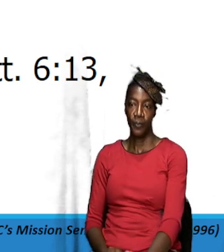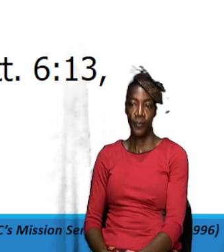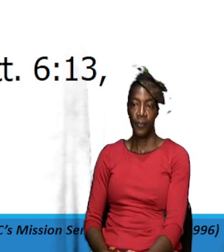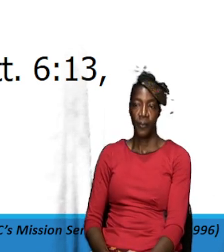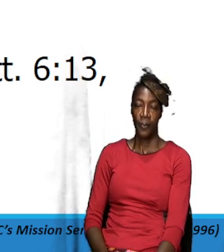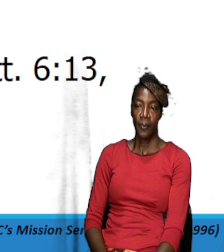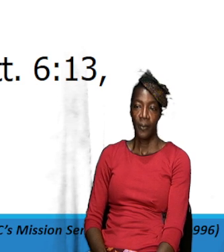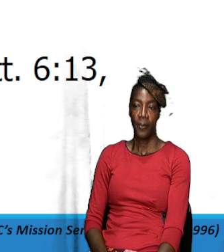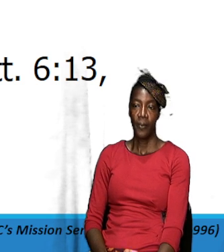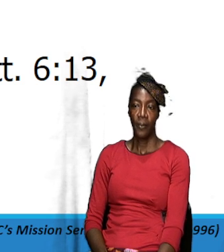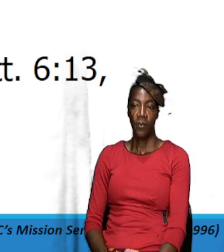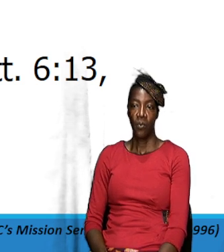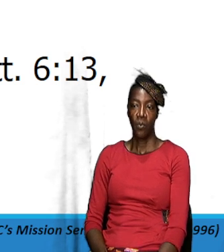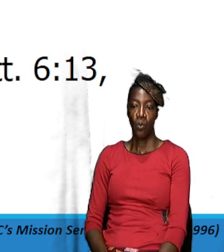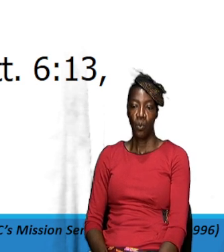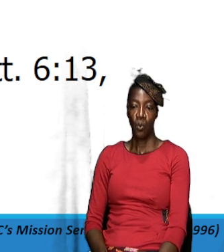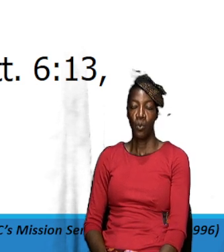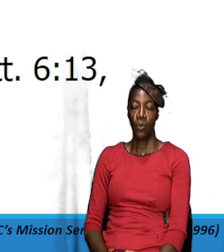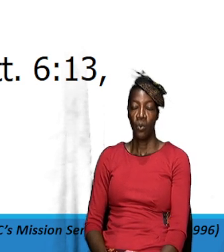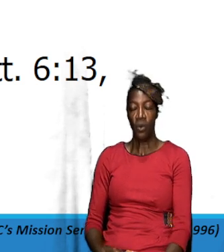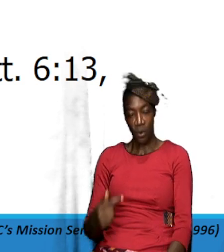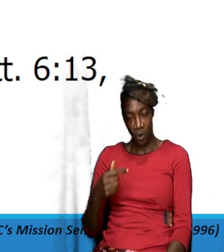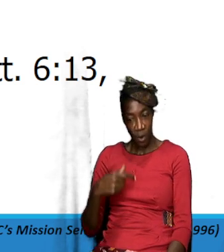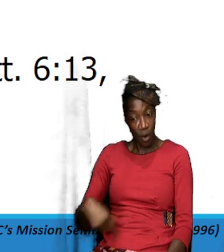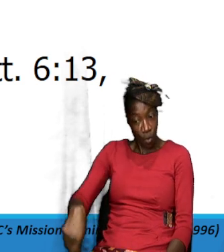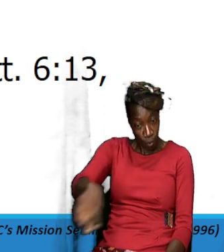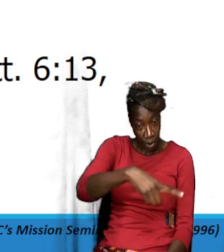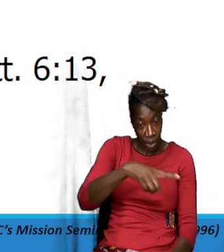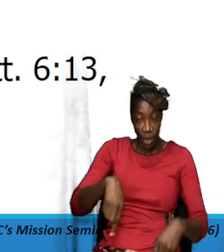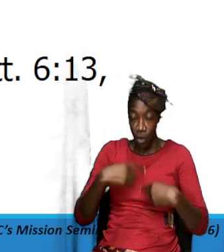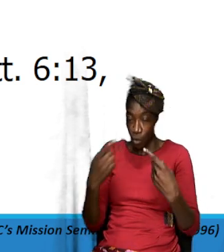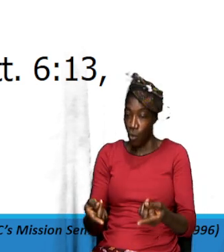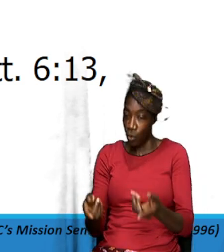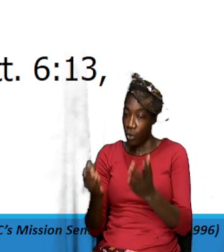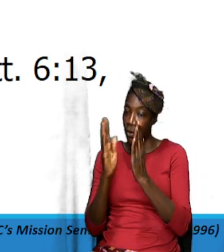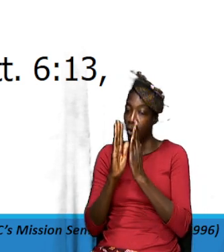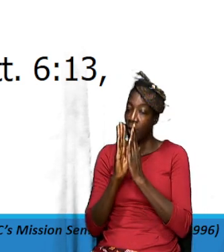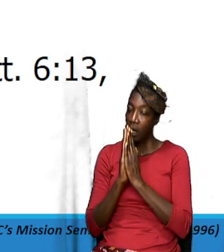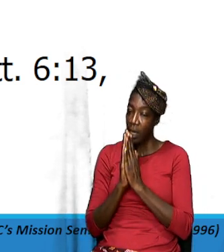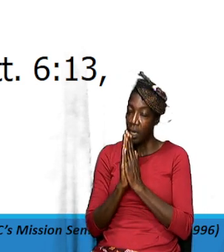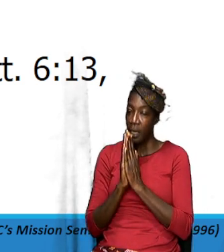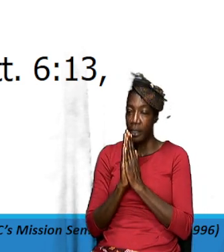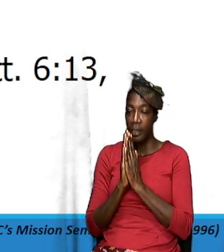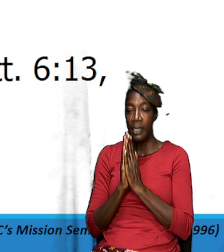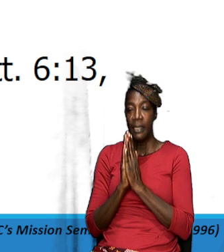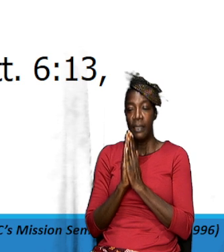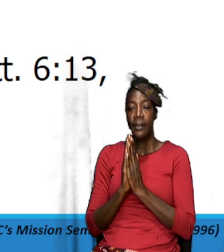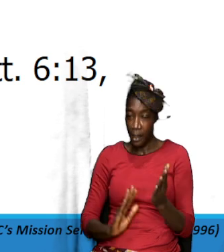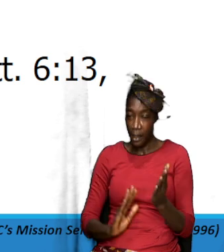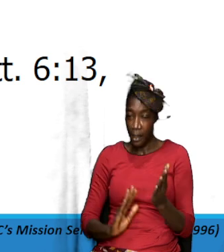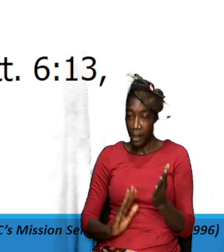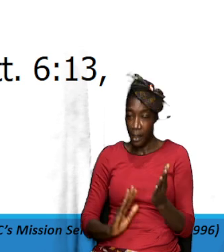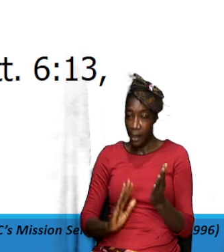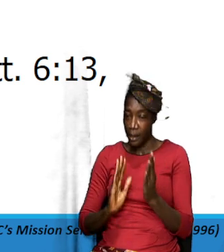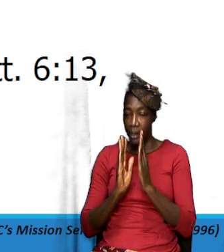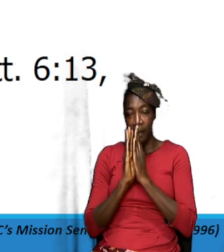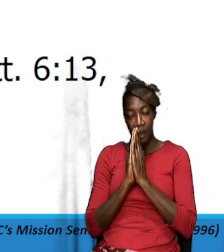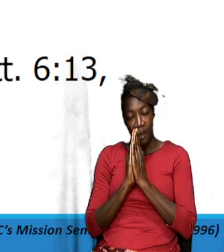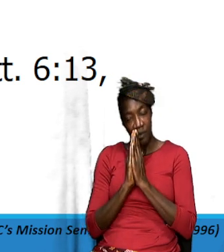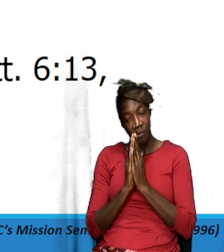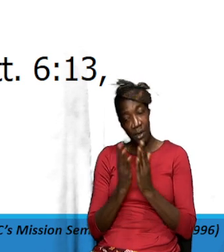we are to go to God and ask him to give us the things that we are to eat